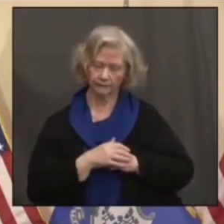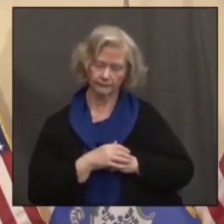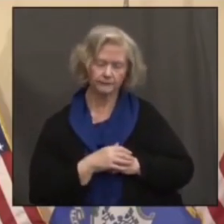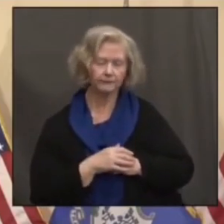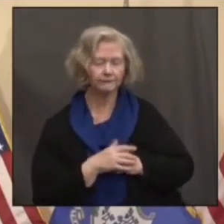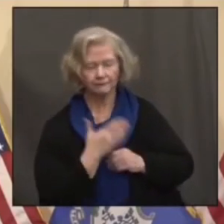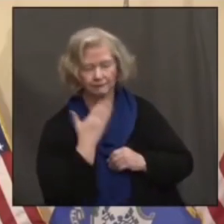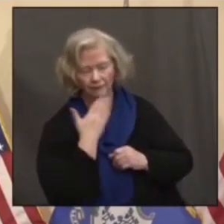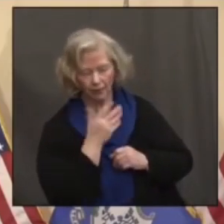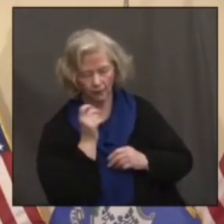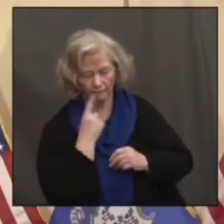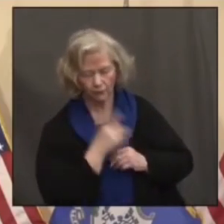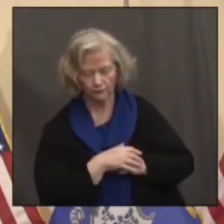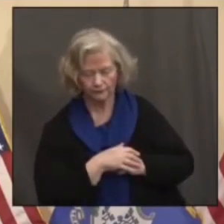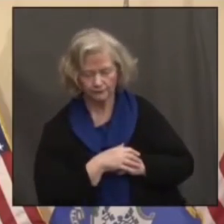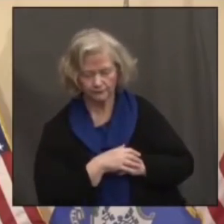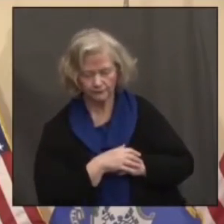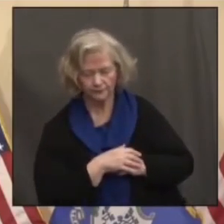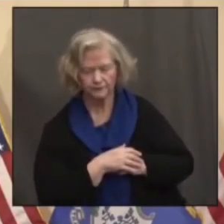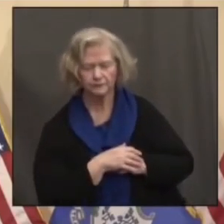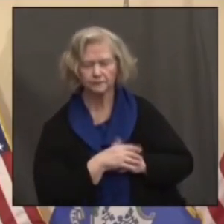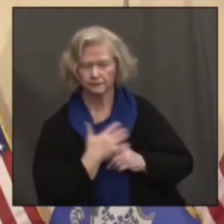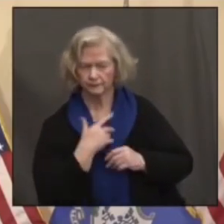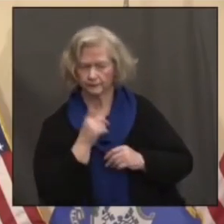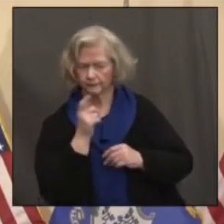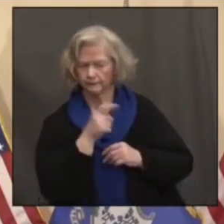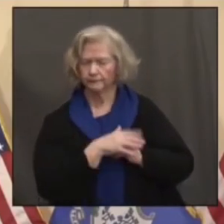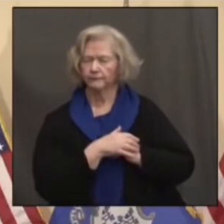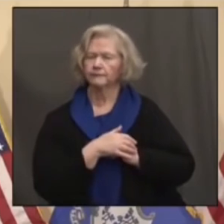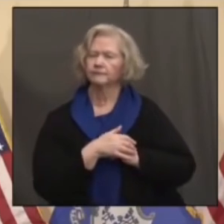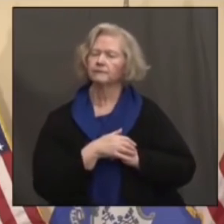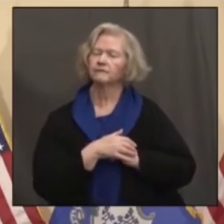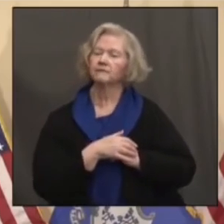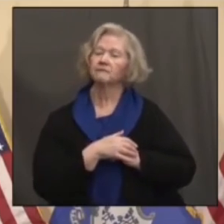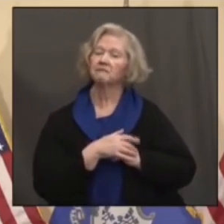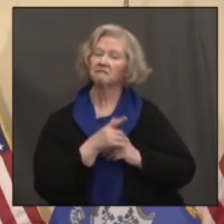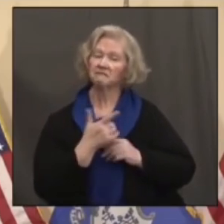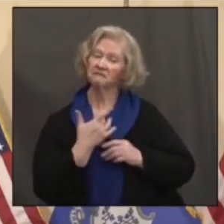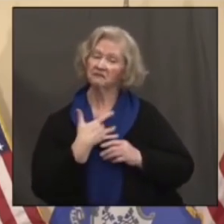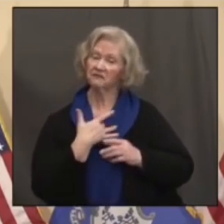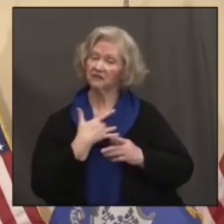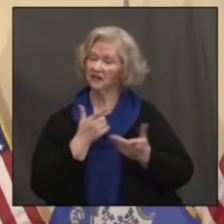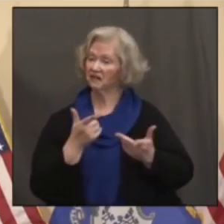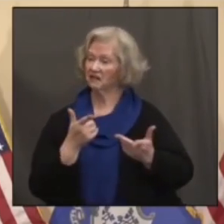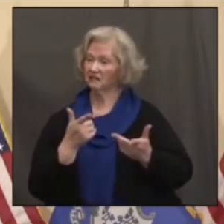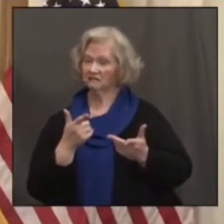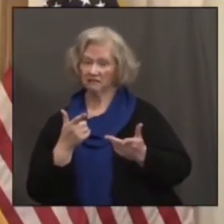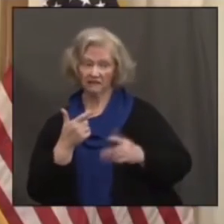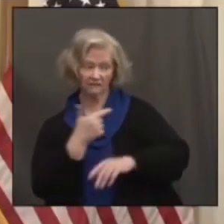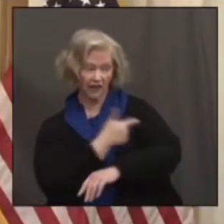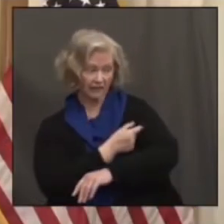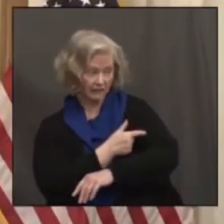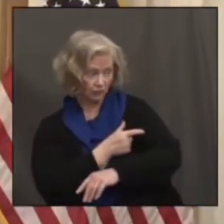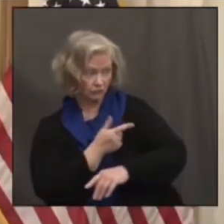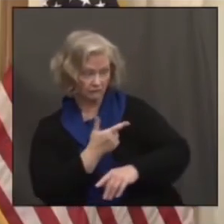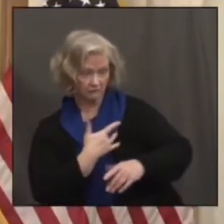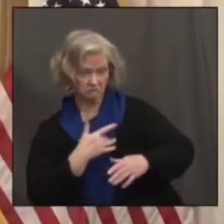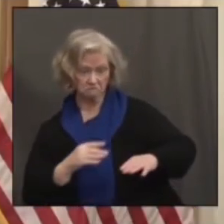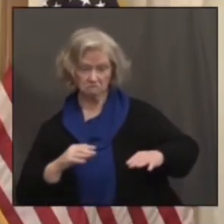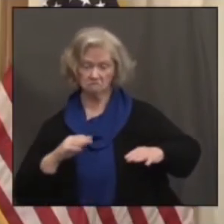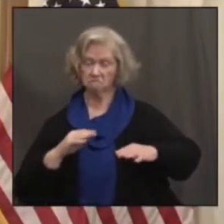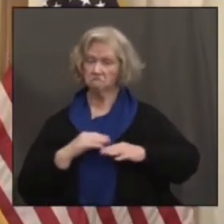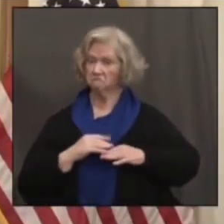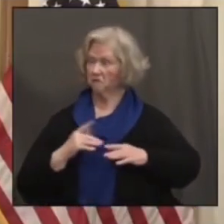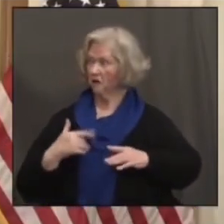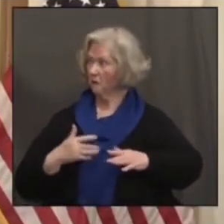Thanks, Governor. The first one's for you. If the vaccination numbers are good enough that we can open up for everyone in